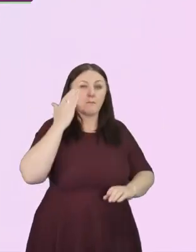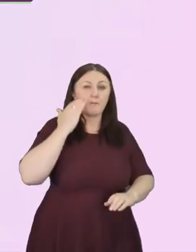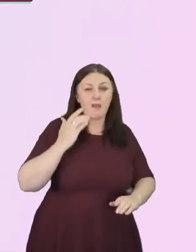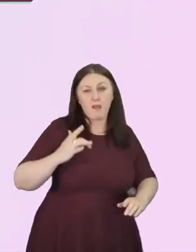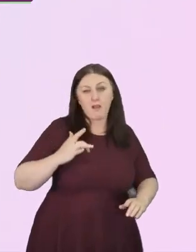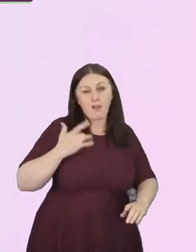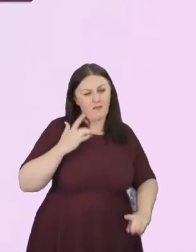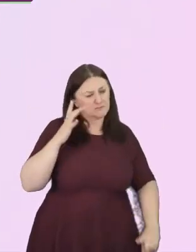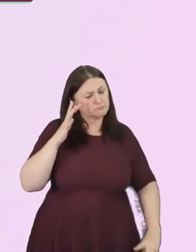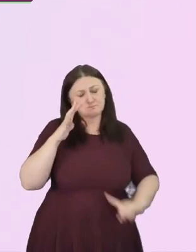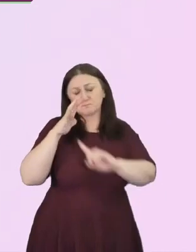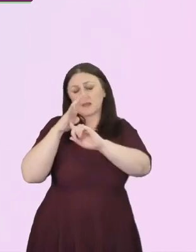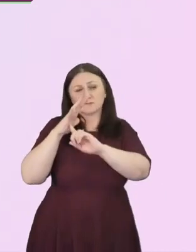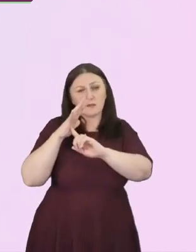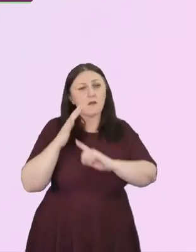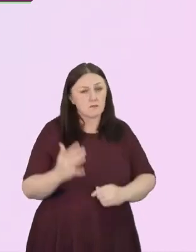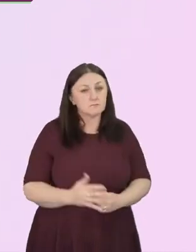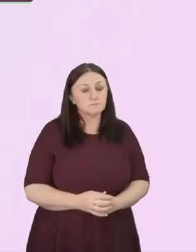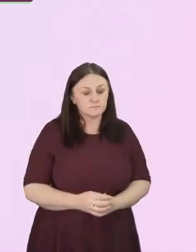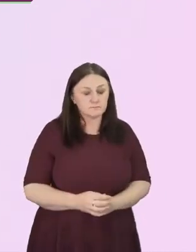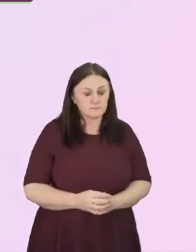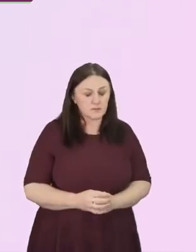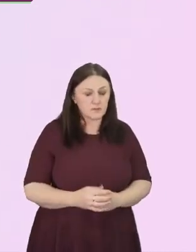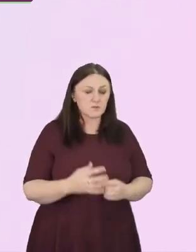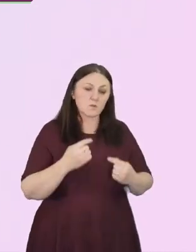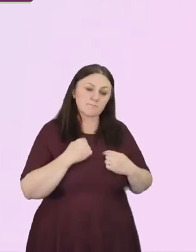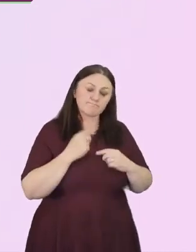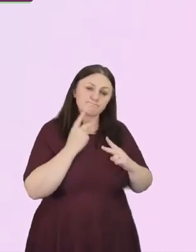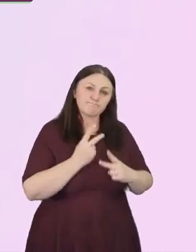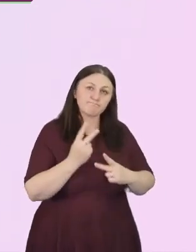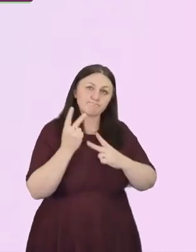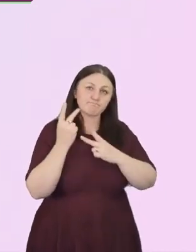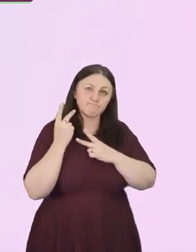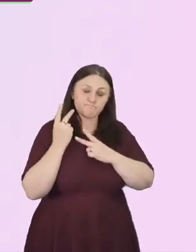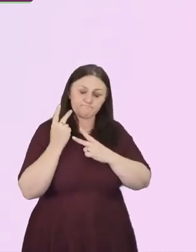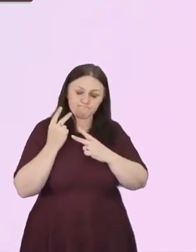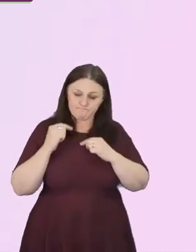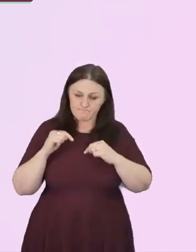I've been thinking, what did I see at the time here in the UK?